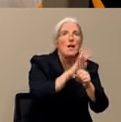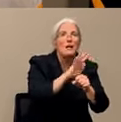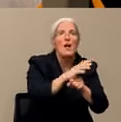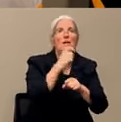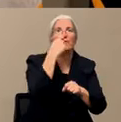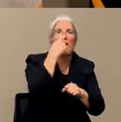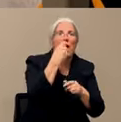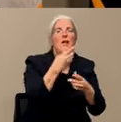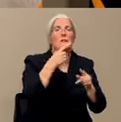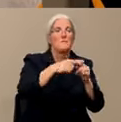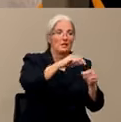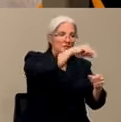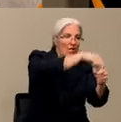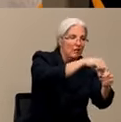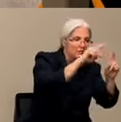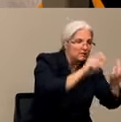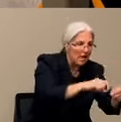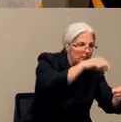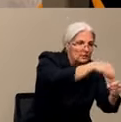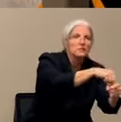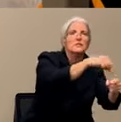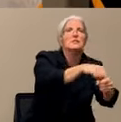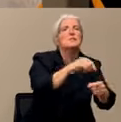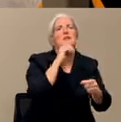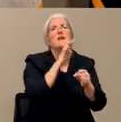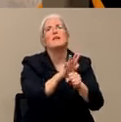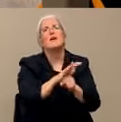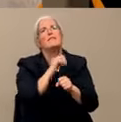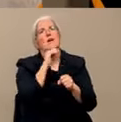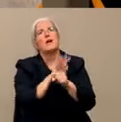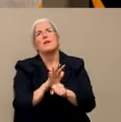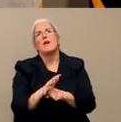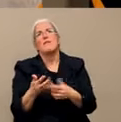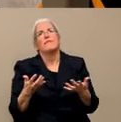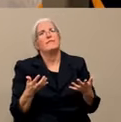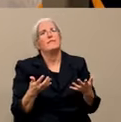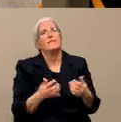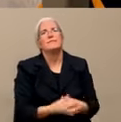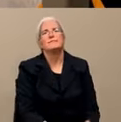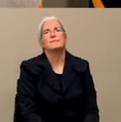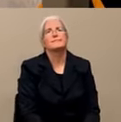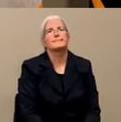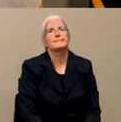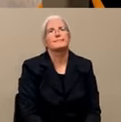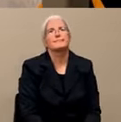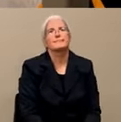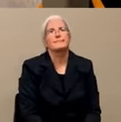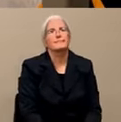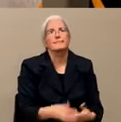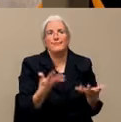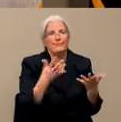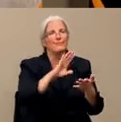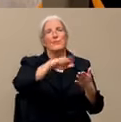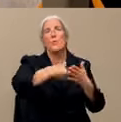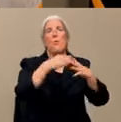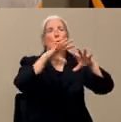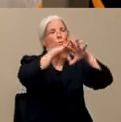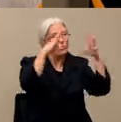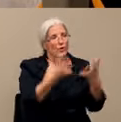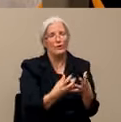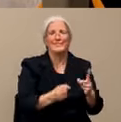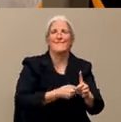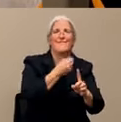so every single step of it is suffering from supply problems because the worldwide demand is so high.